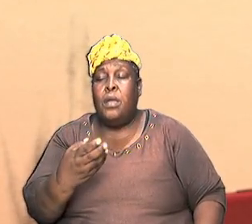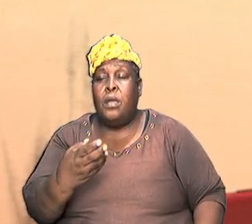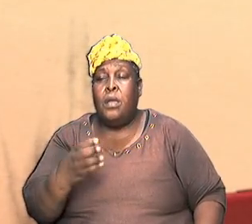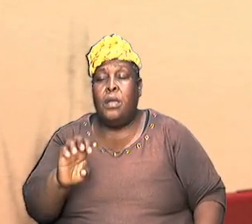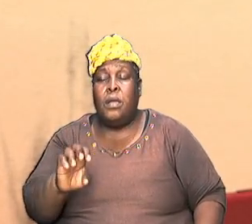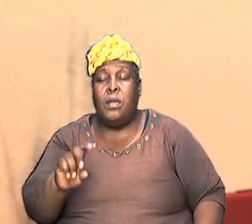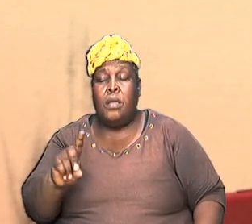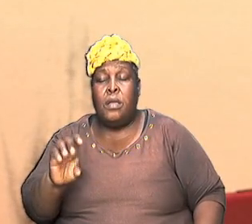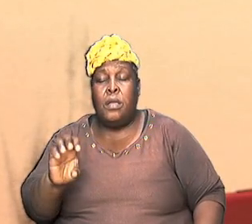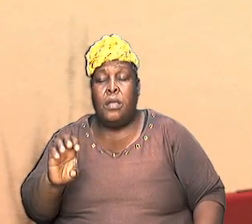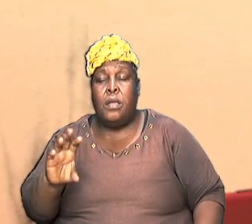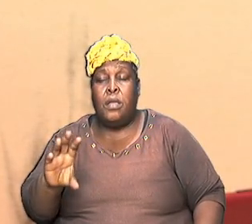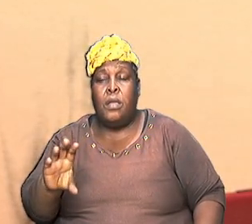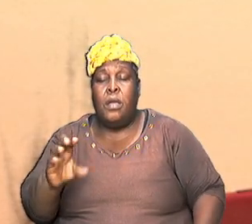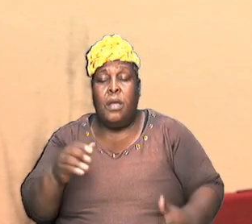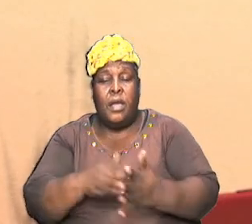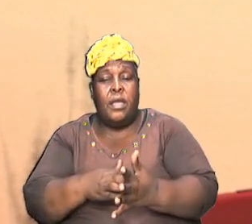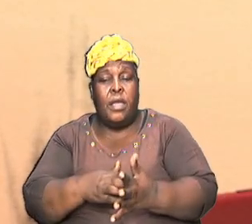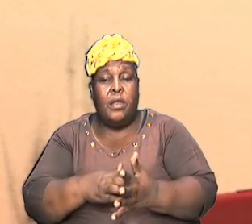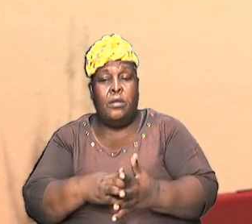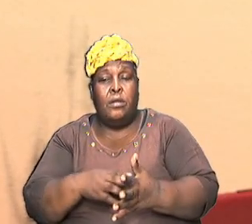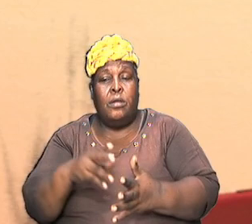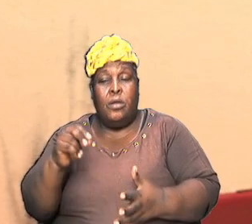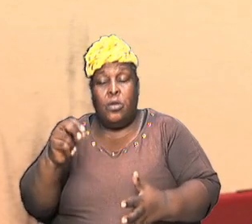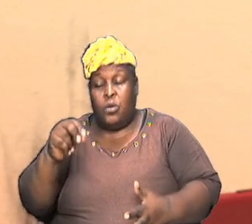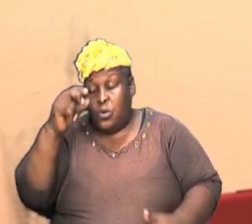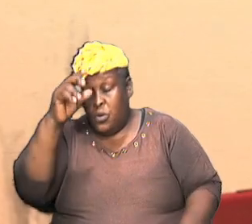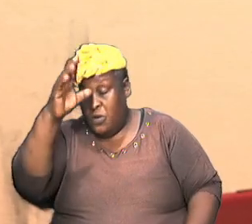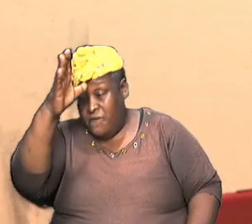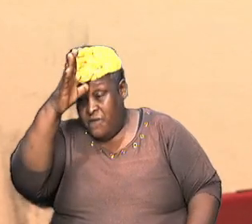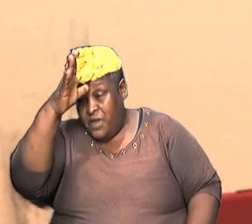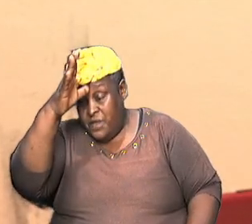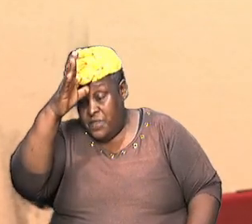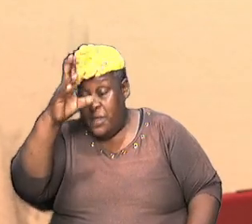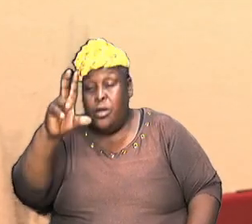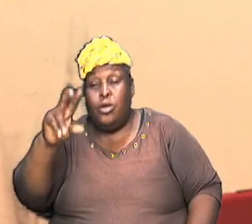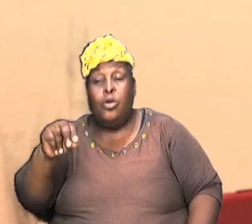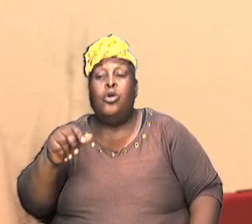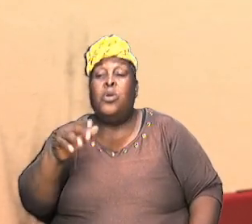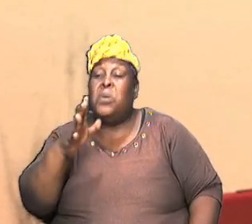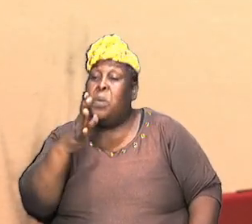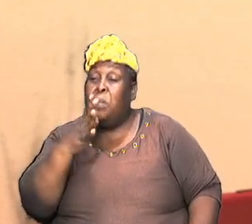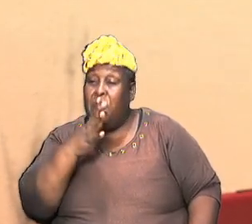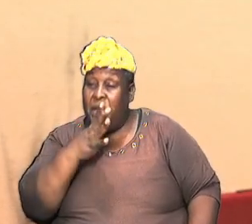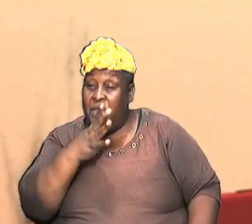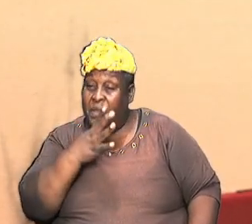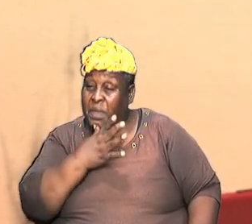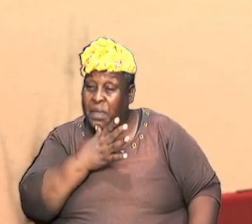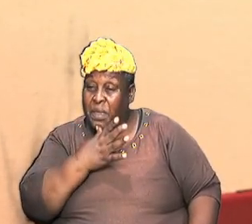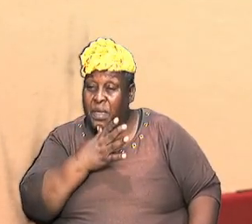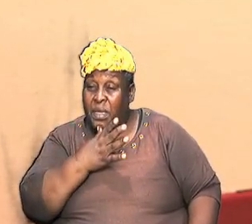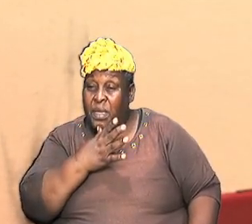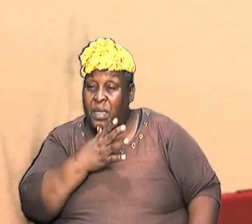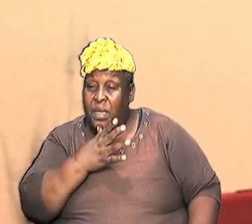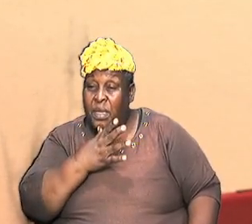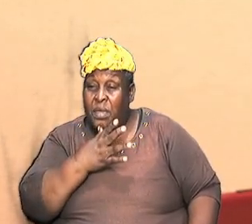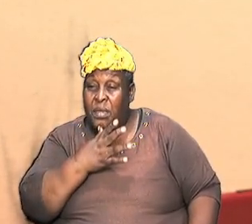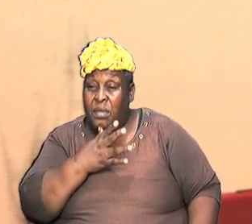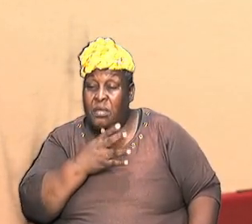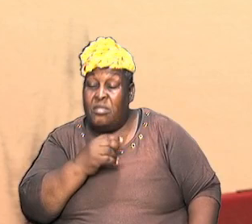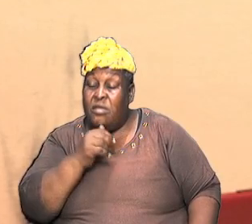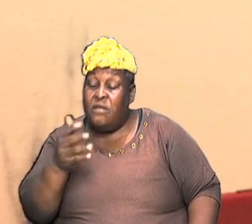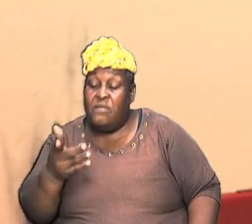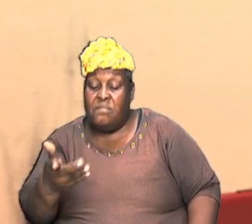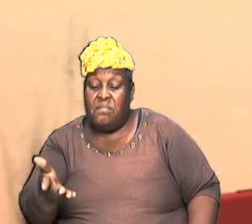again without father father can mean two things can mean him do have no father because he was not from